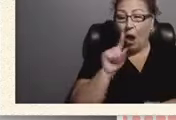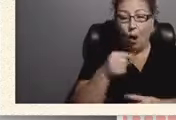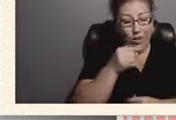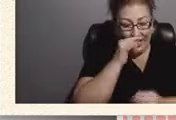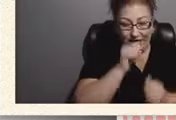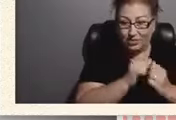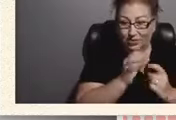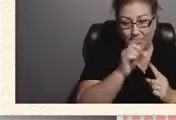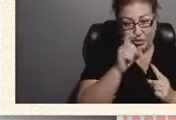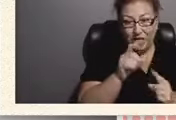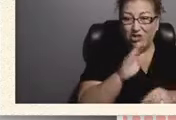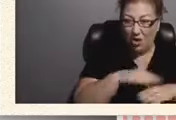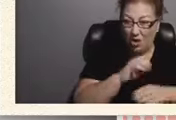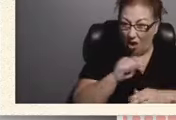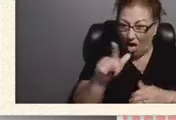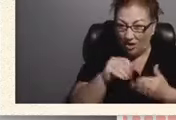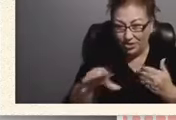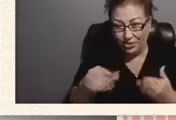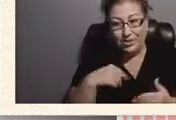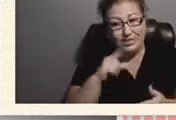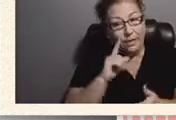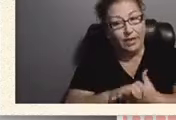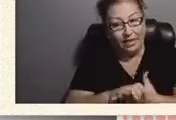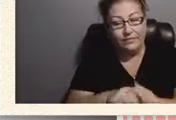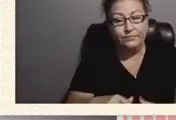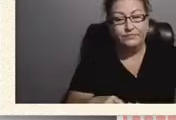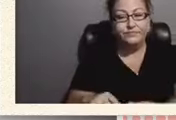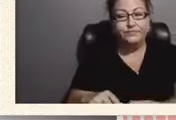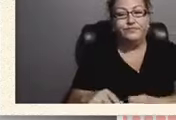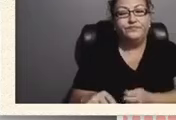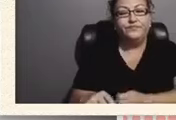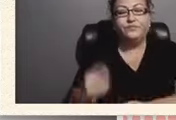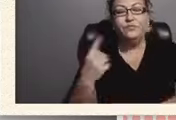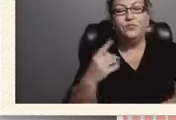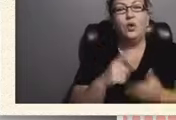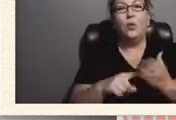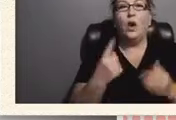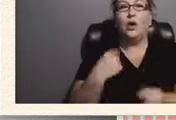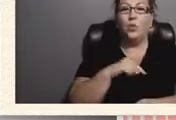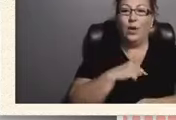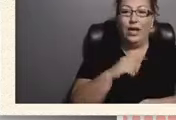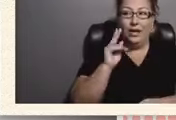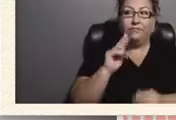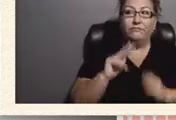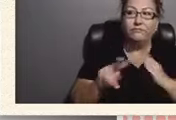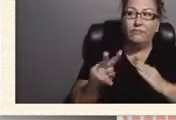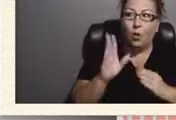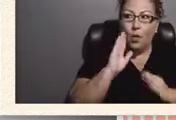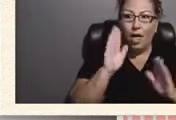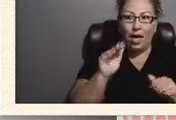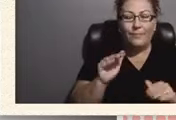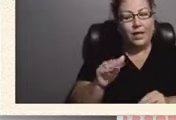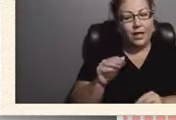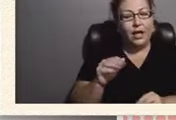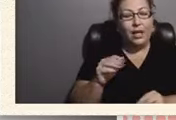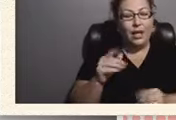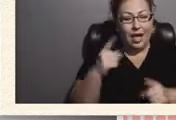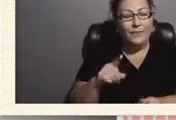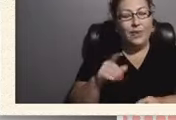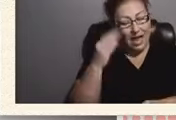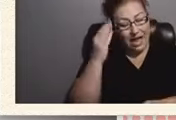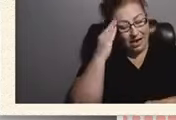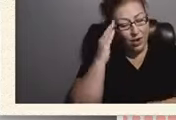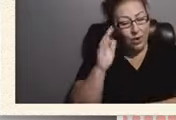students, I believe. What do we anticipate is going to happen? Because I know Kelly and Agatha, you guys